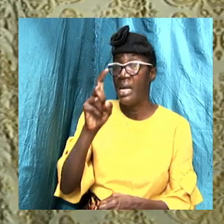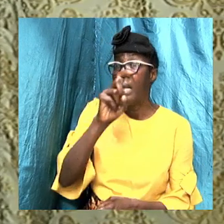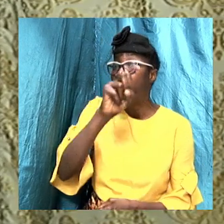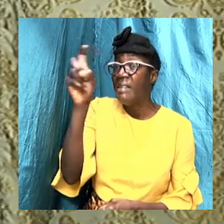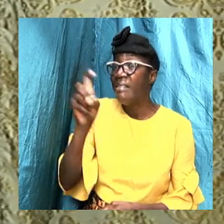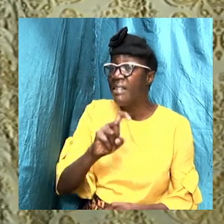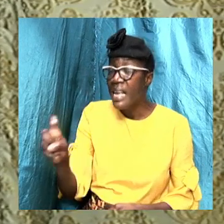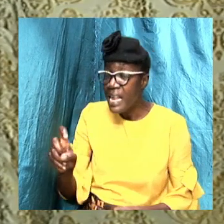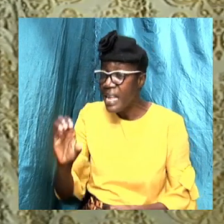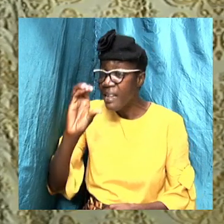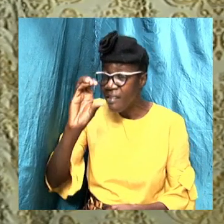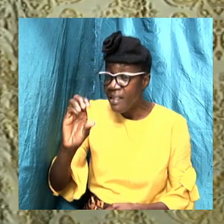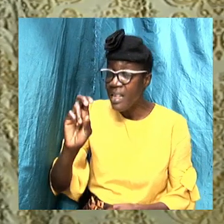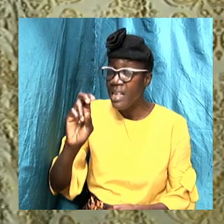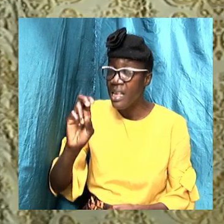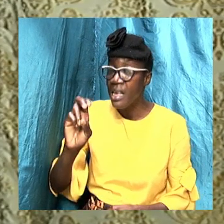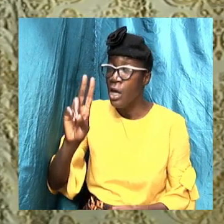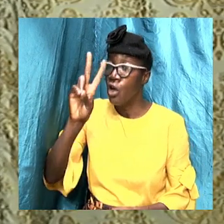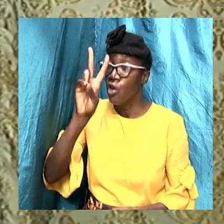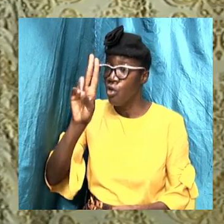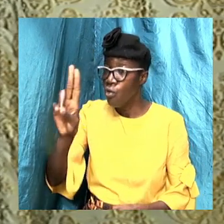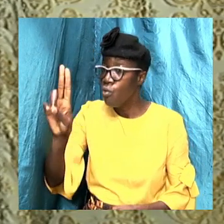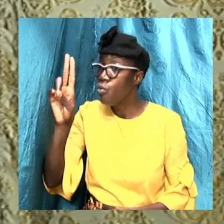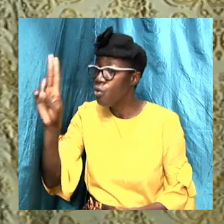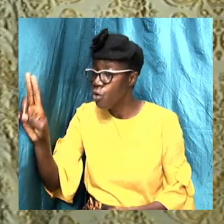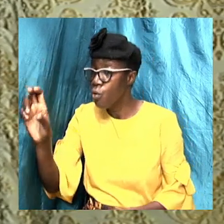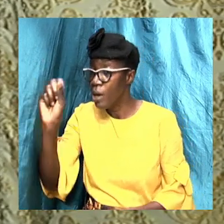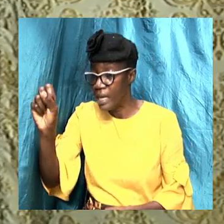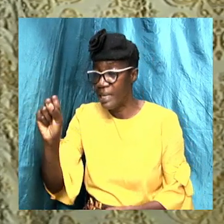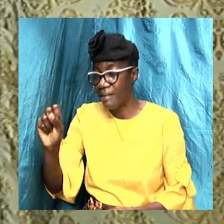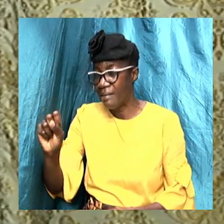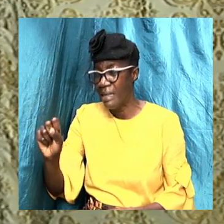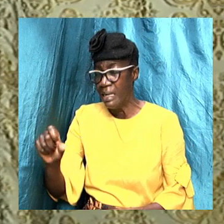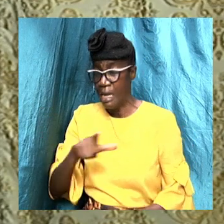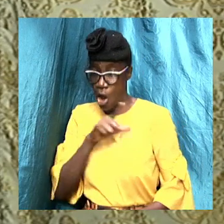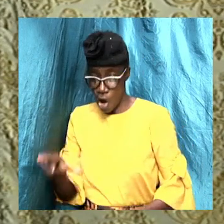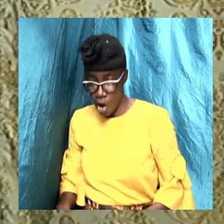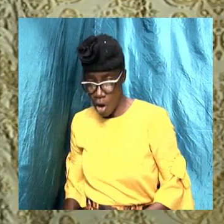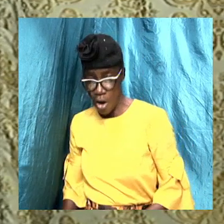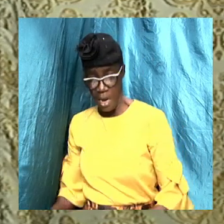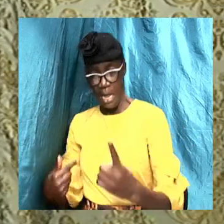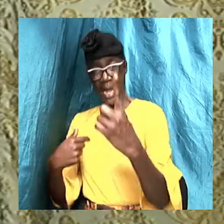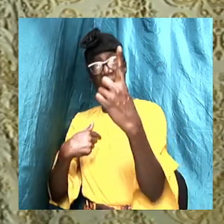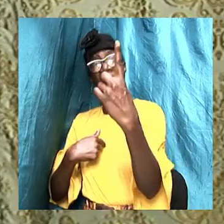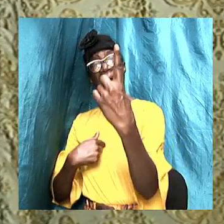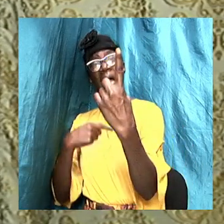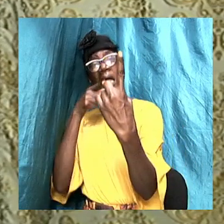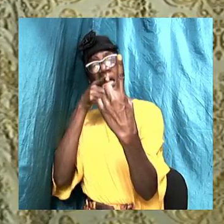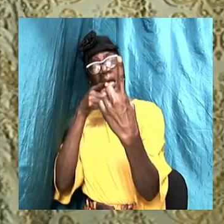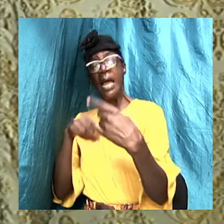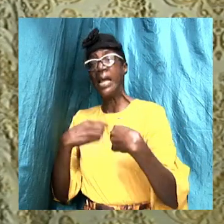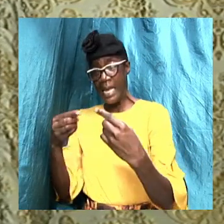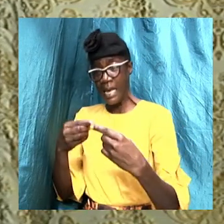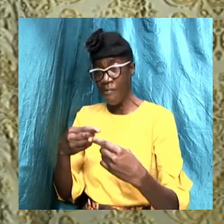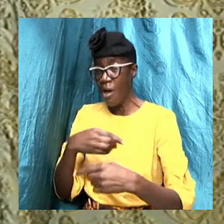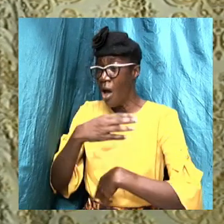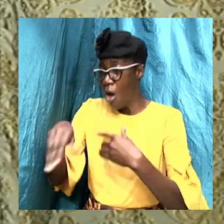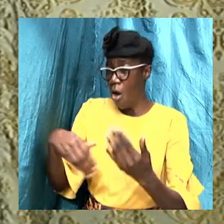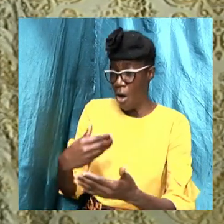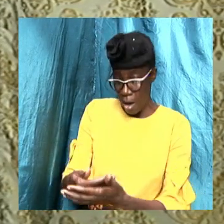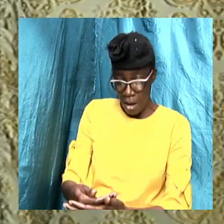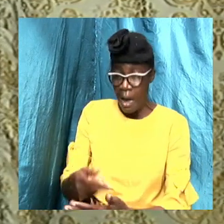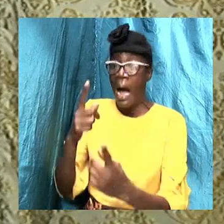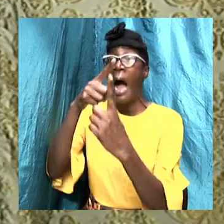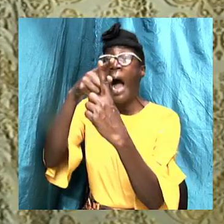Lord, I will give half of my goods to the poor. And if I take anything from any man by